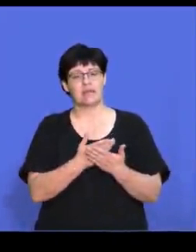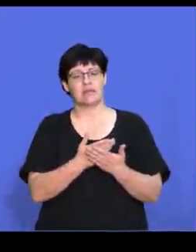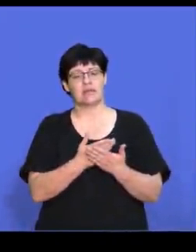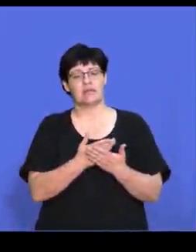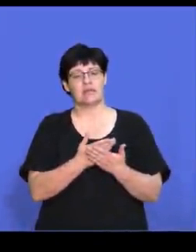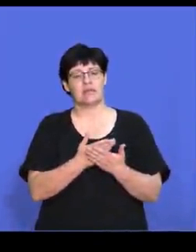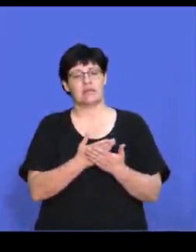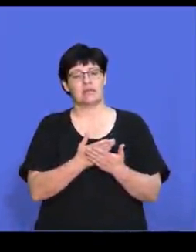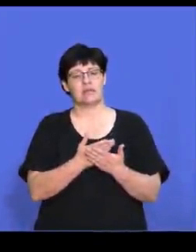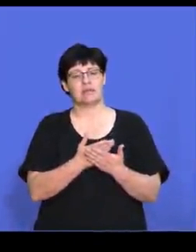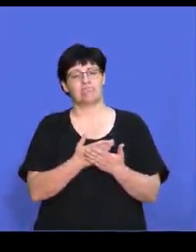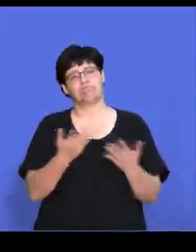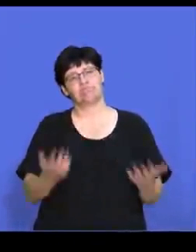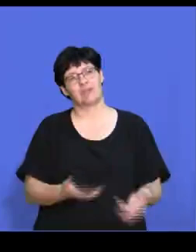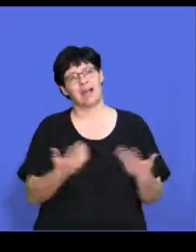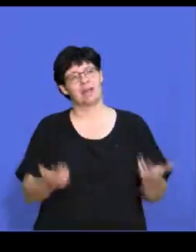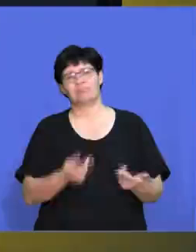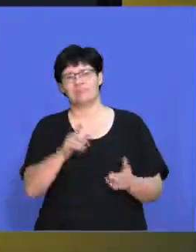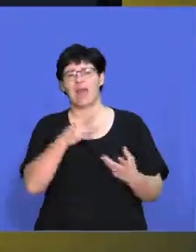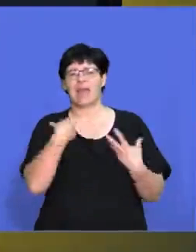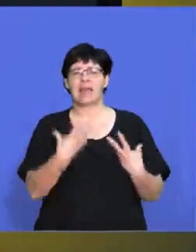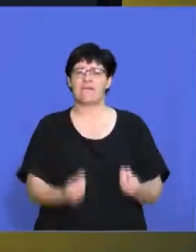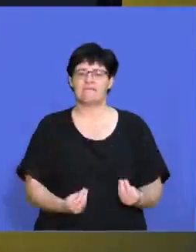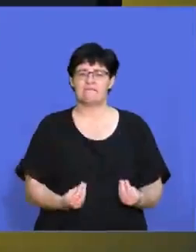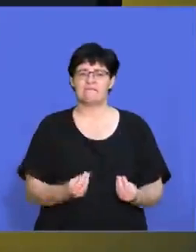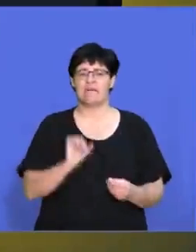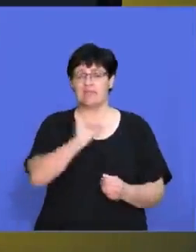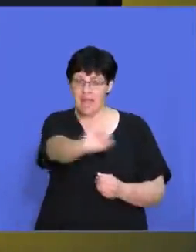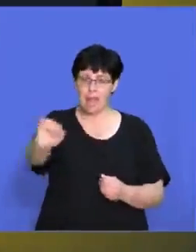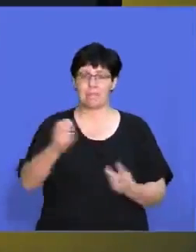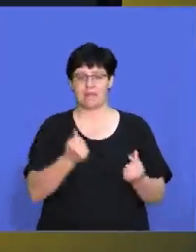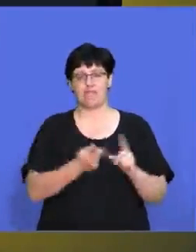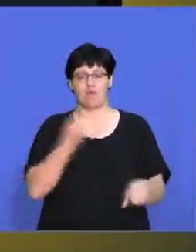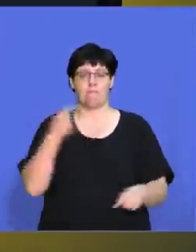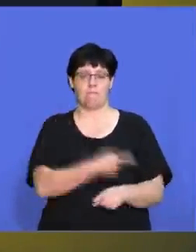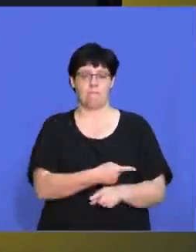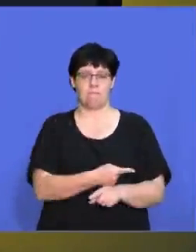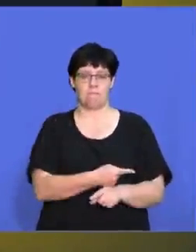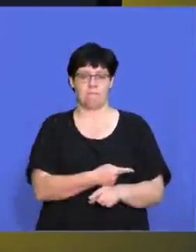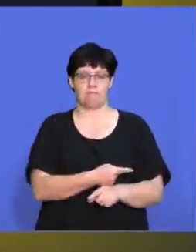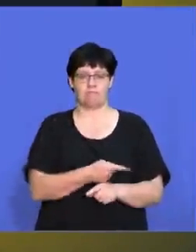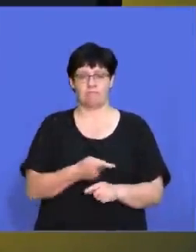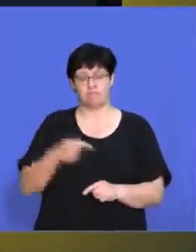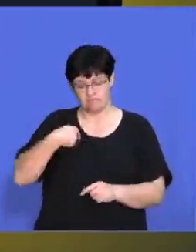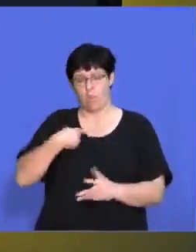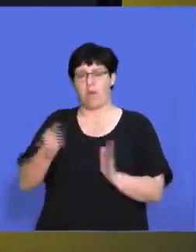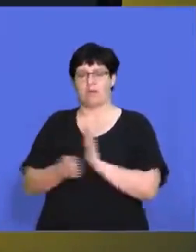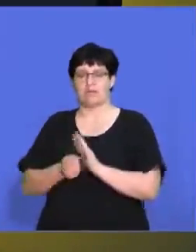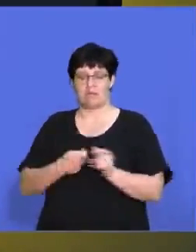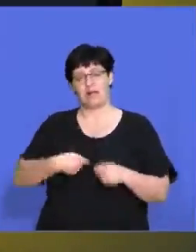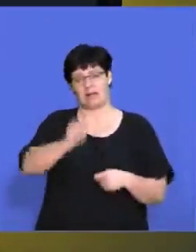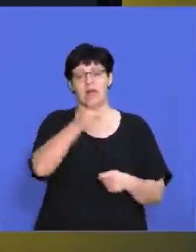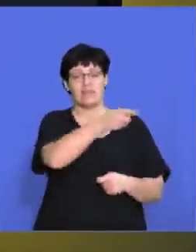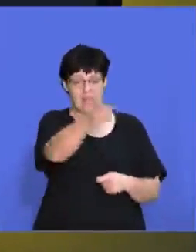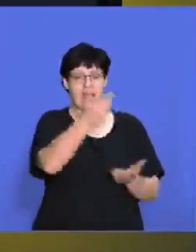they can they can they can get they can get their money from from from from you so that they can settle